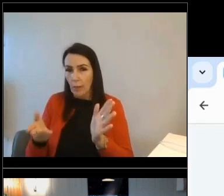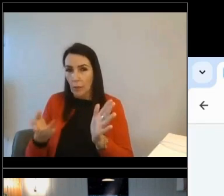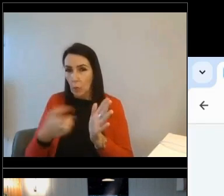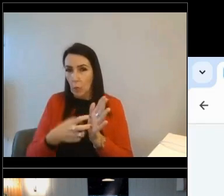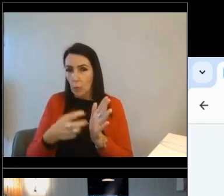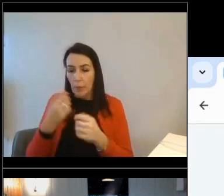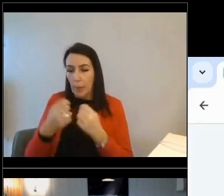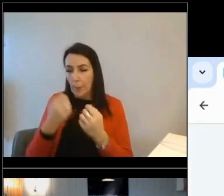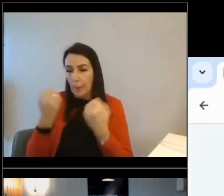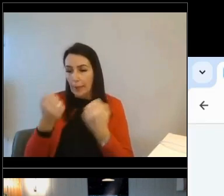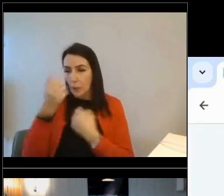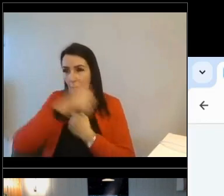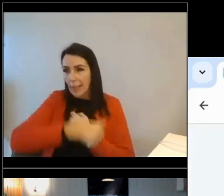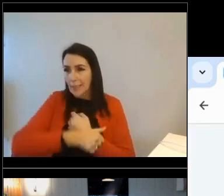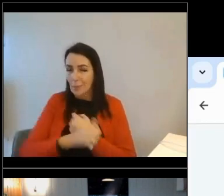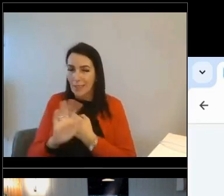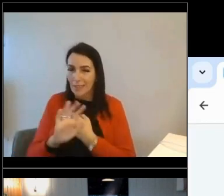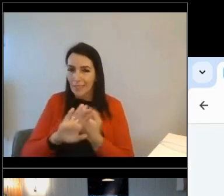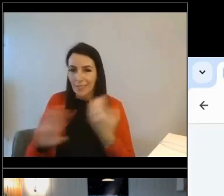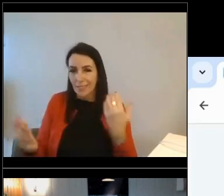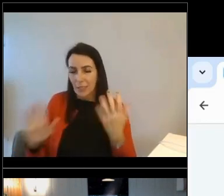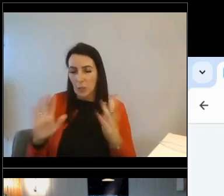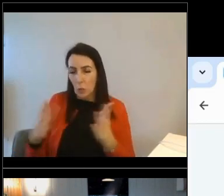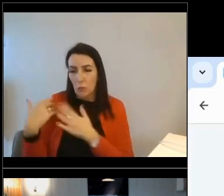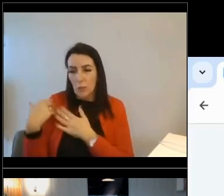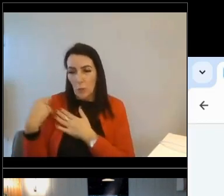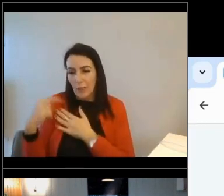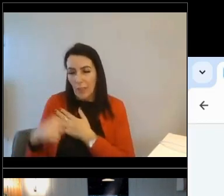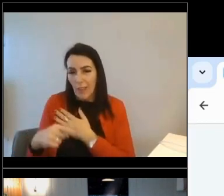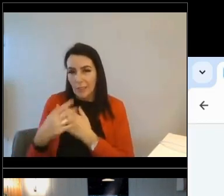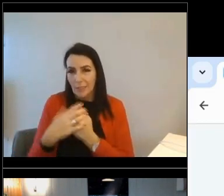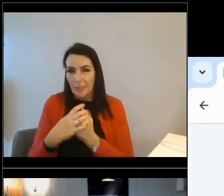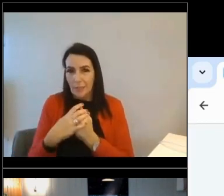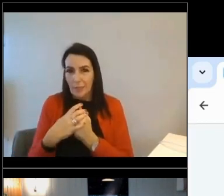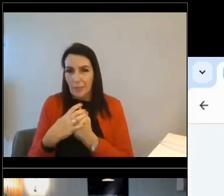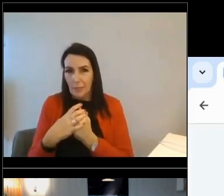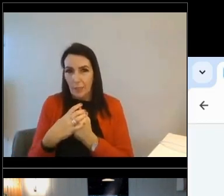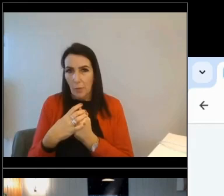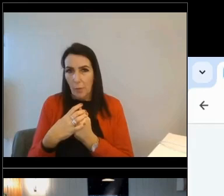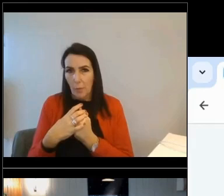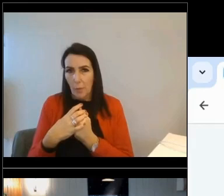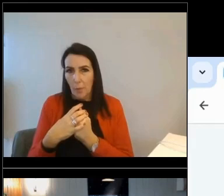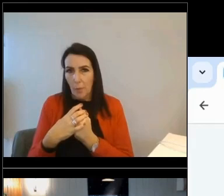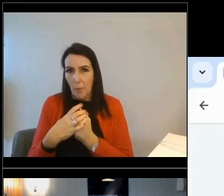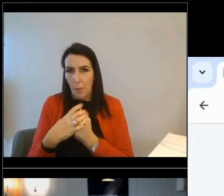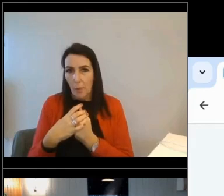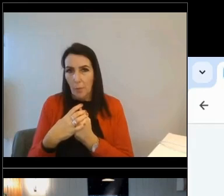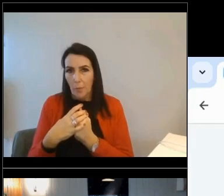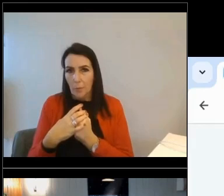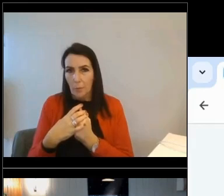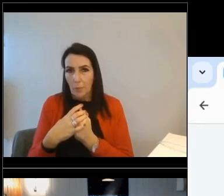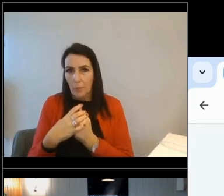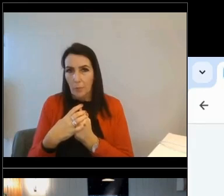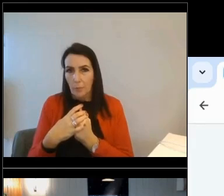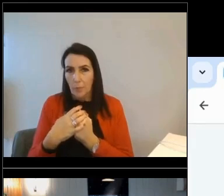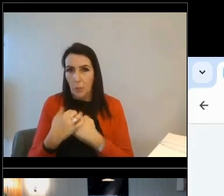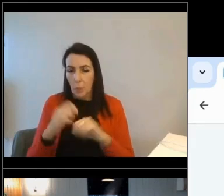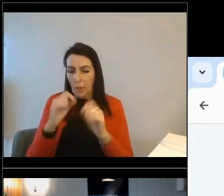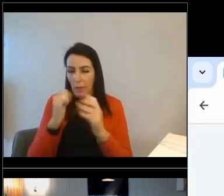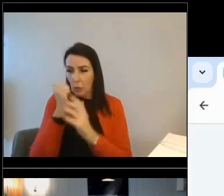You know, this tool hopefully removes that responsibility by using our impartial and trusted name alongside the advice.